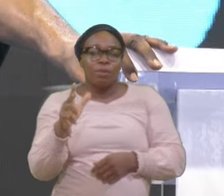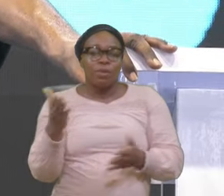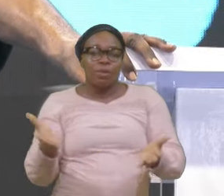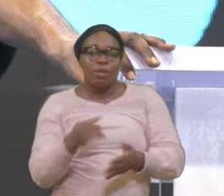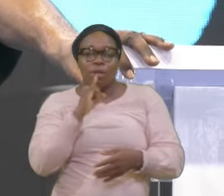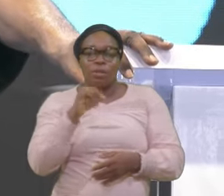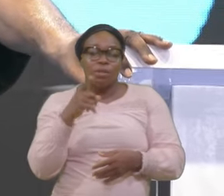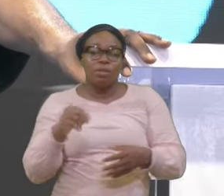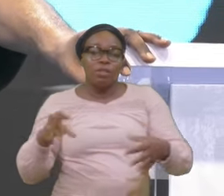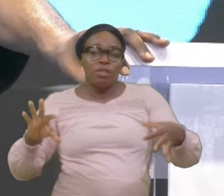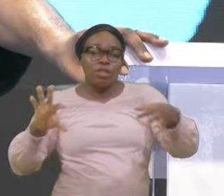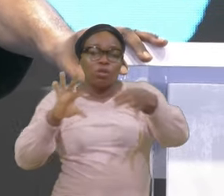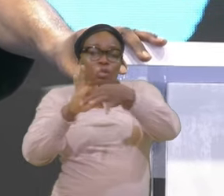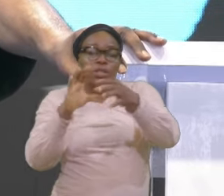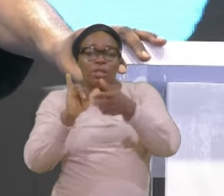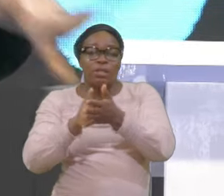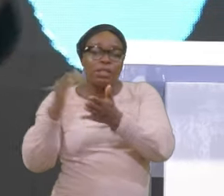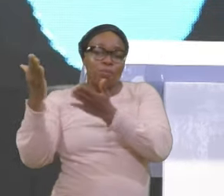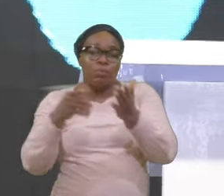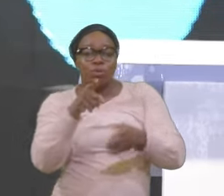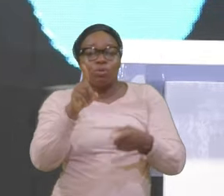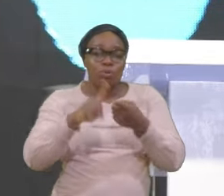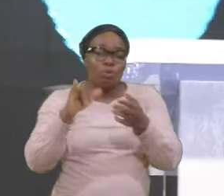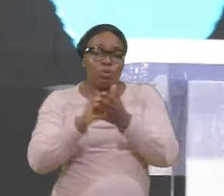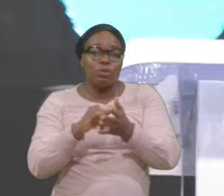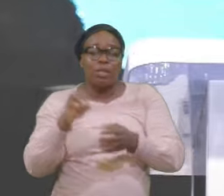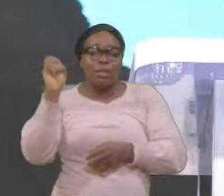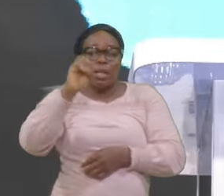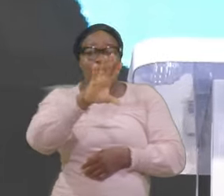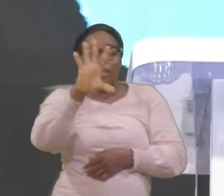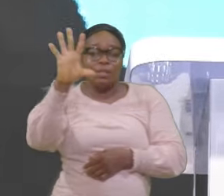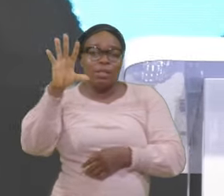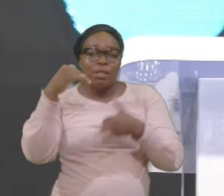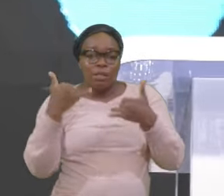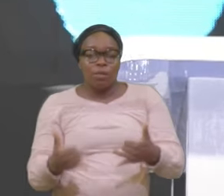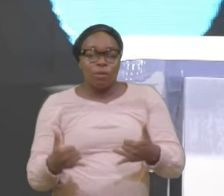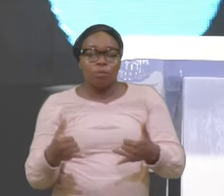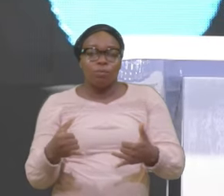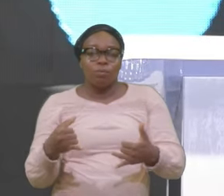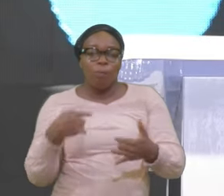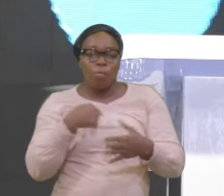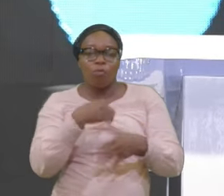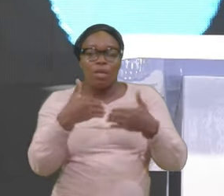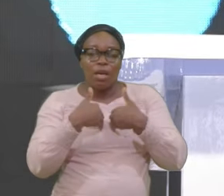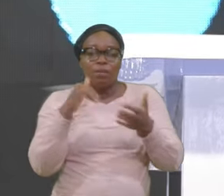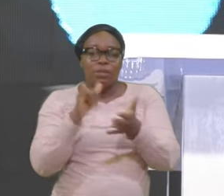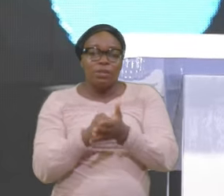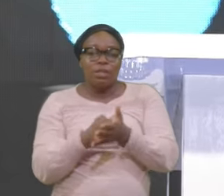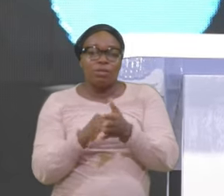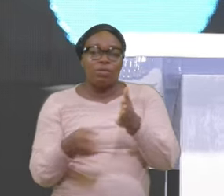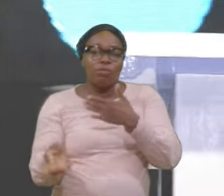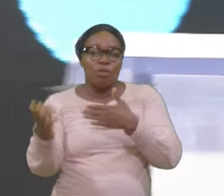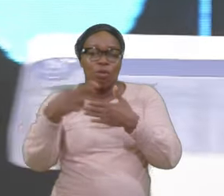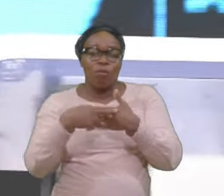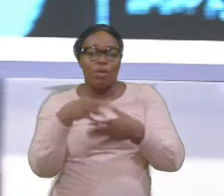you To that life Because now we have The recovery And the rejoicing